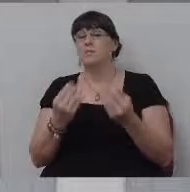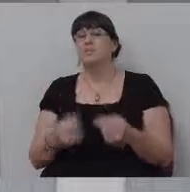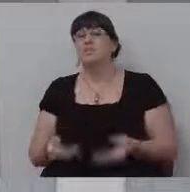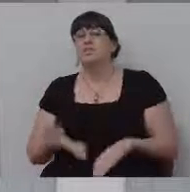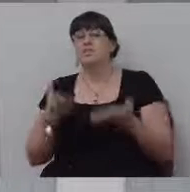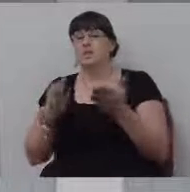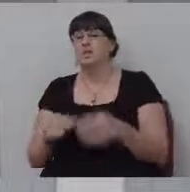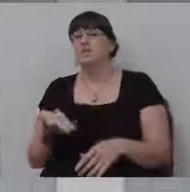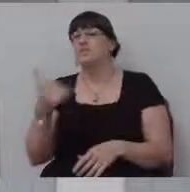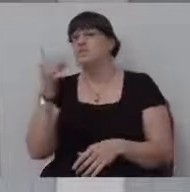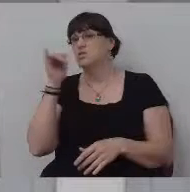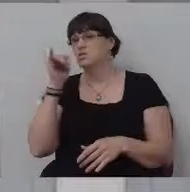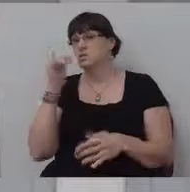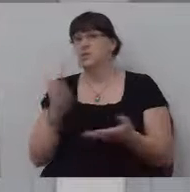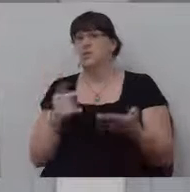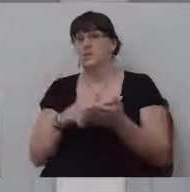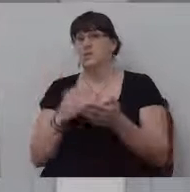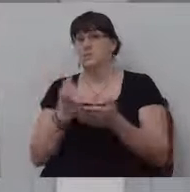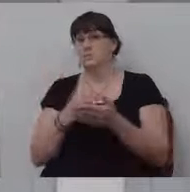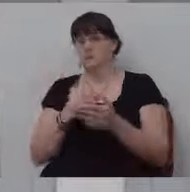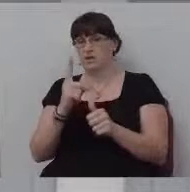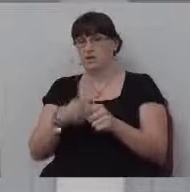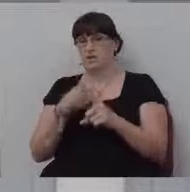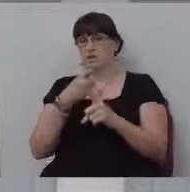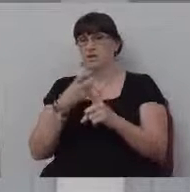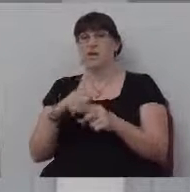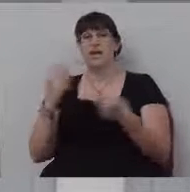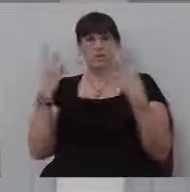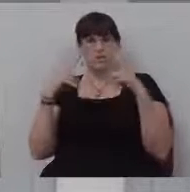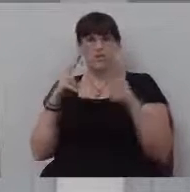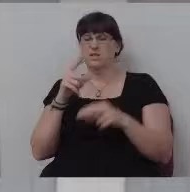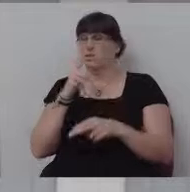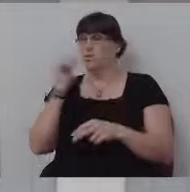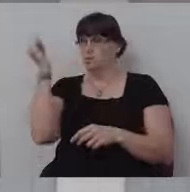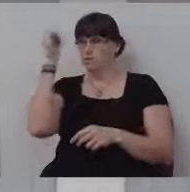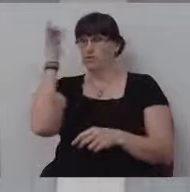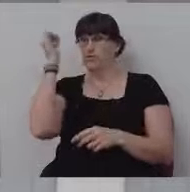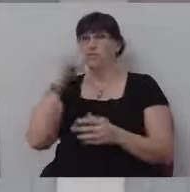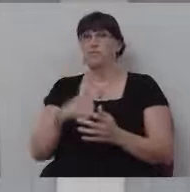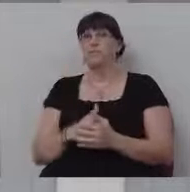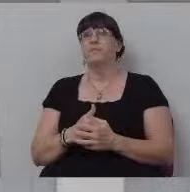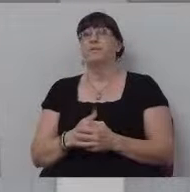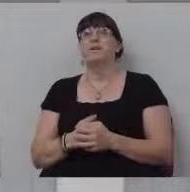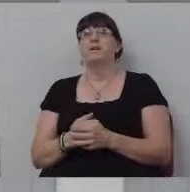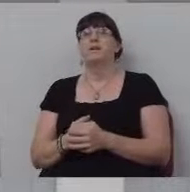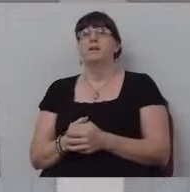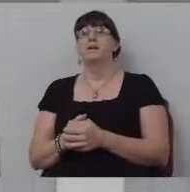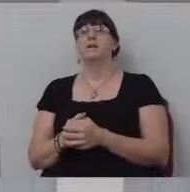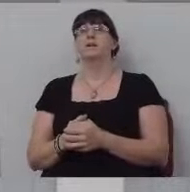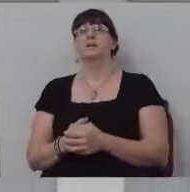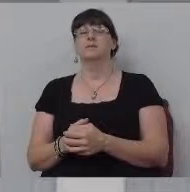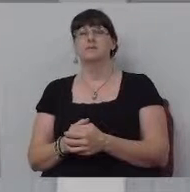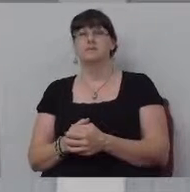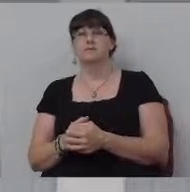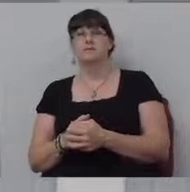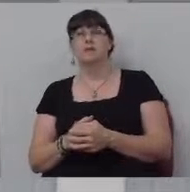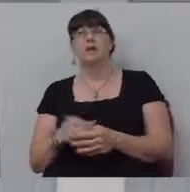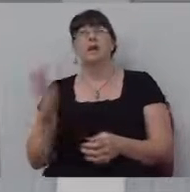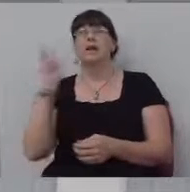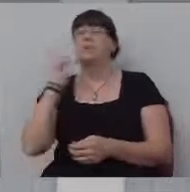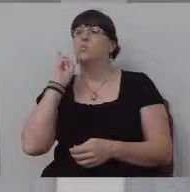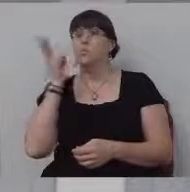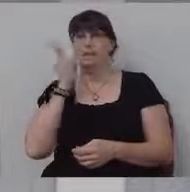And so, we'll see who's the fool. Yeah, and it's just amazing. Then witnessing,